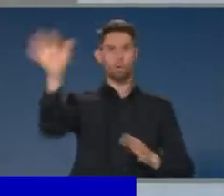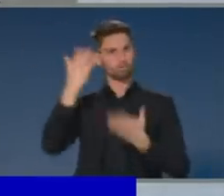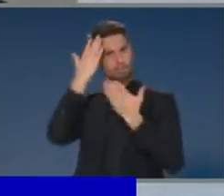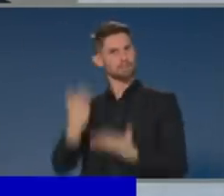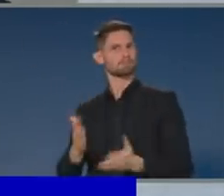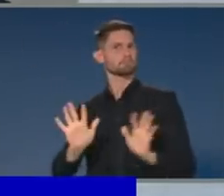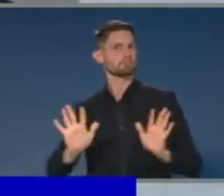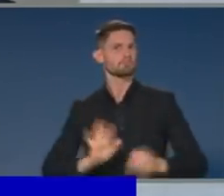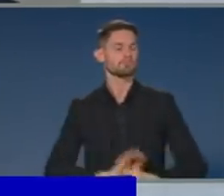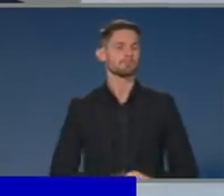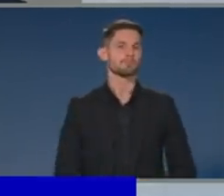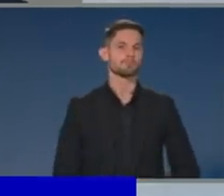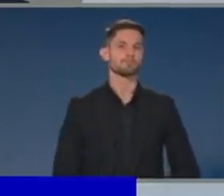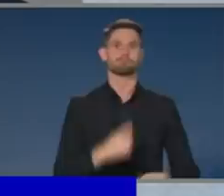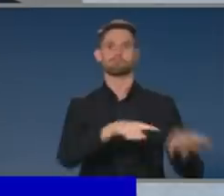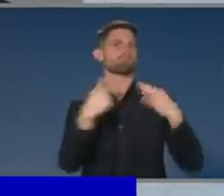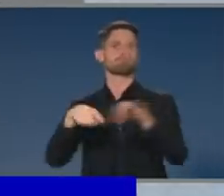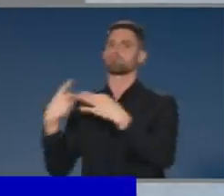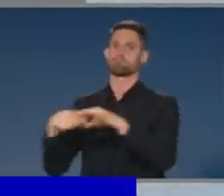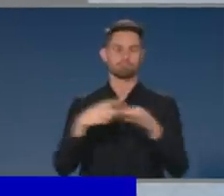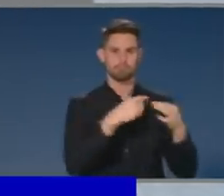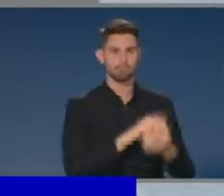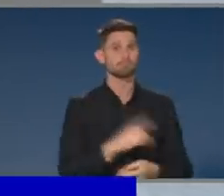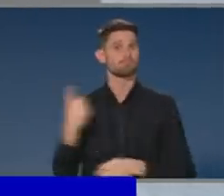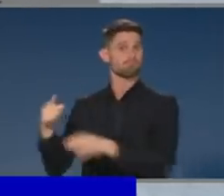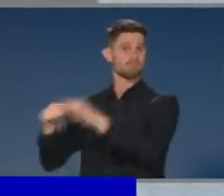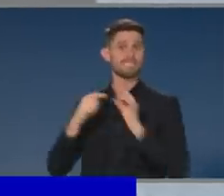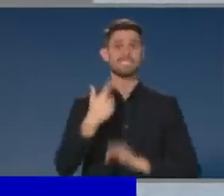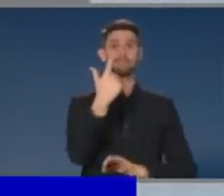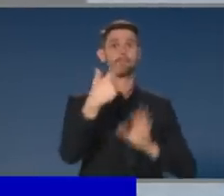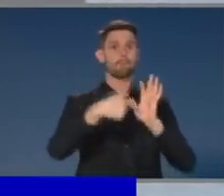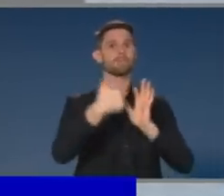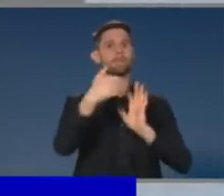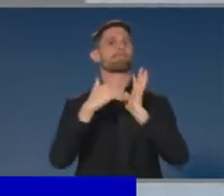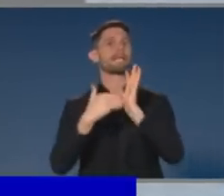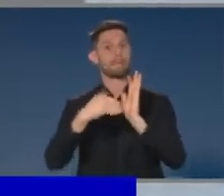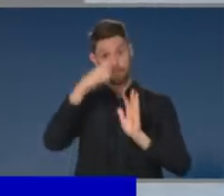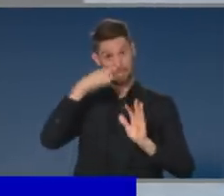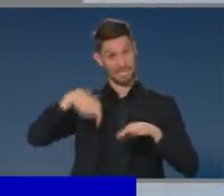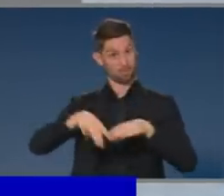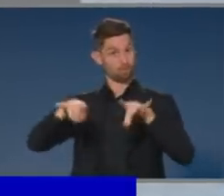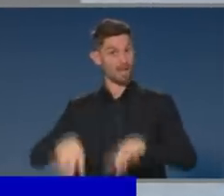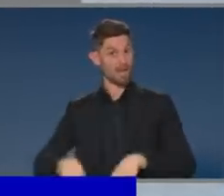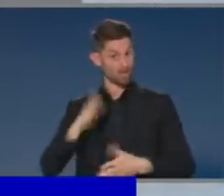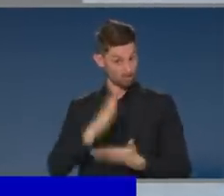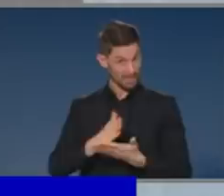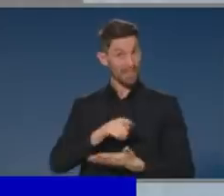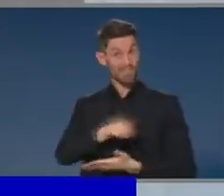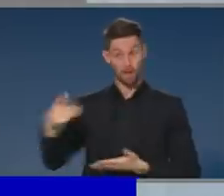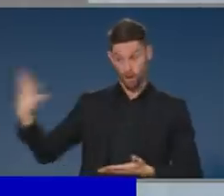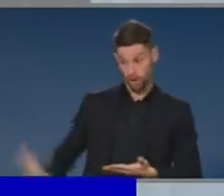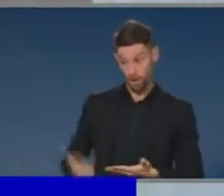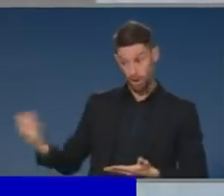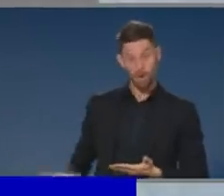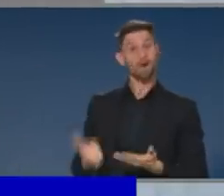We've got 7.6 million people in Australia right now being effectively paid by the Government through the